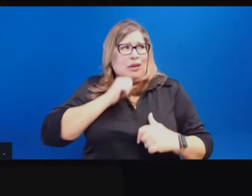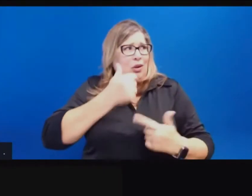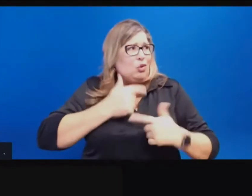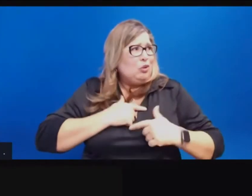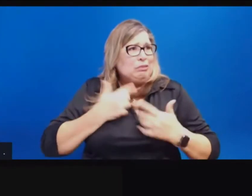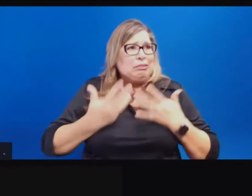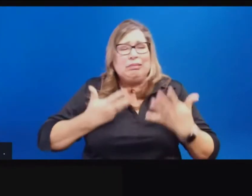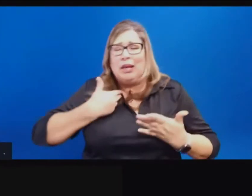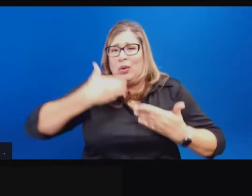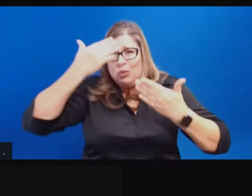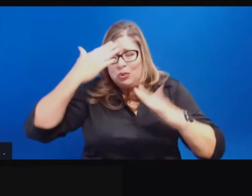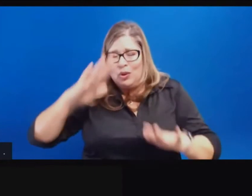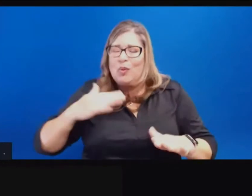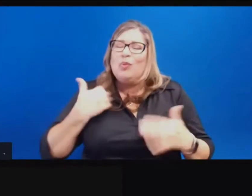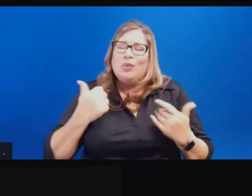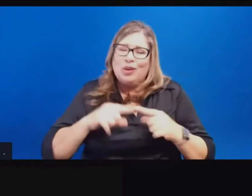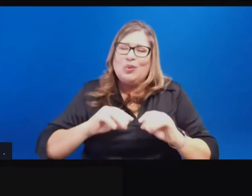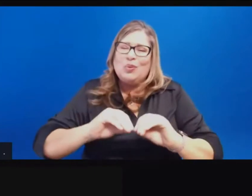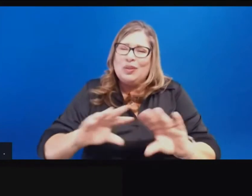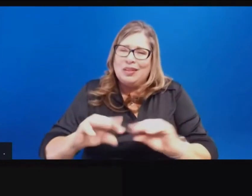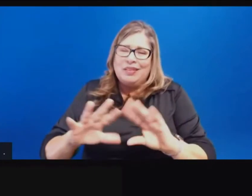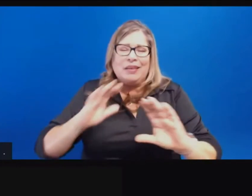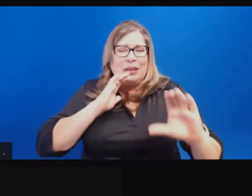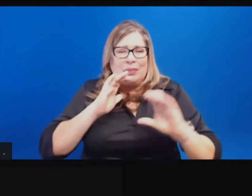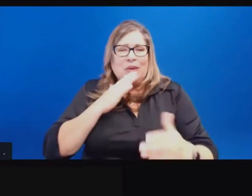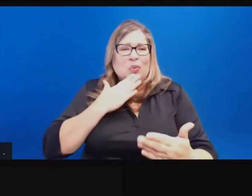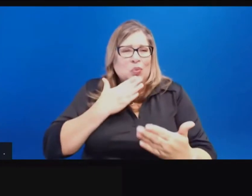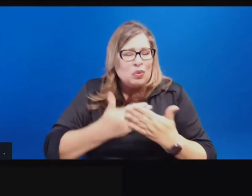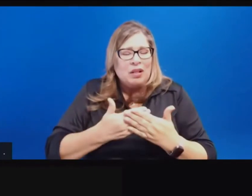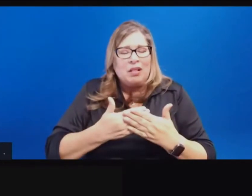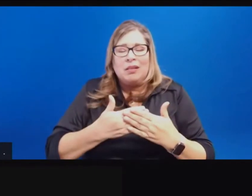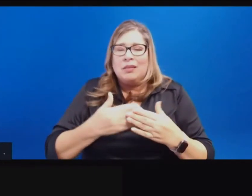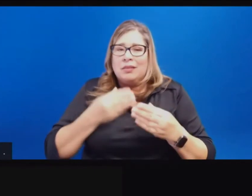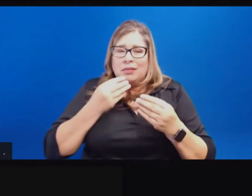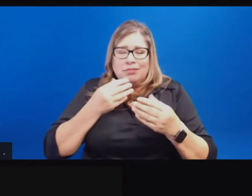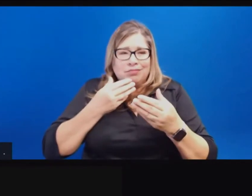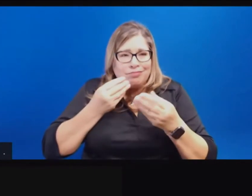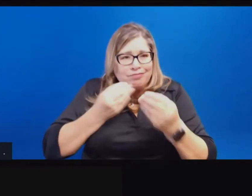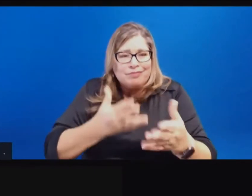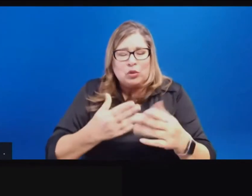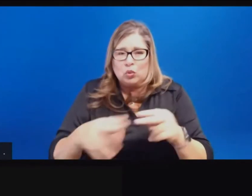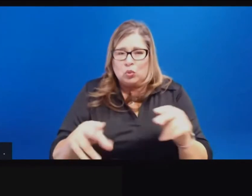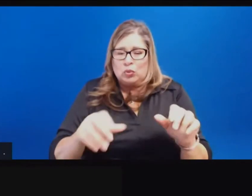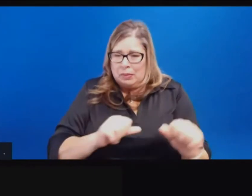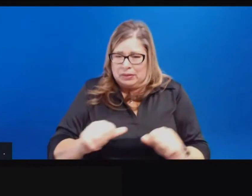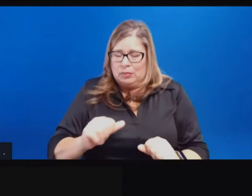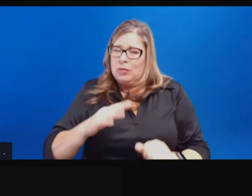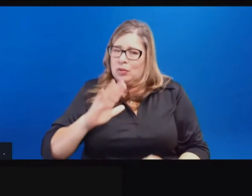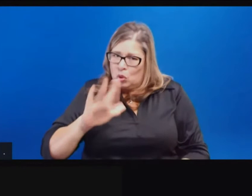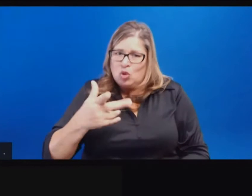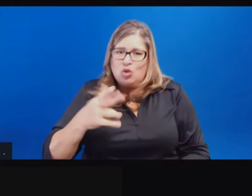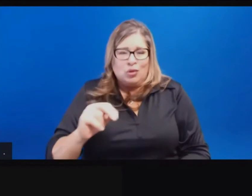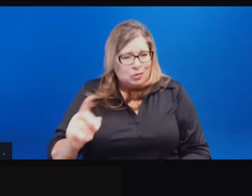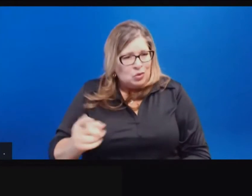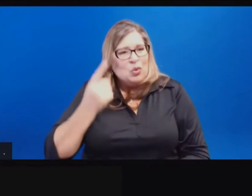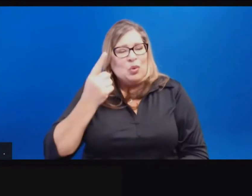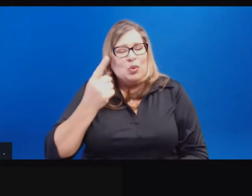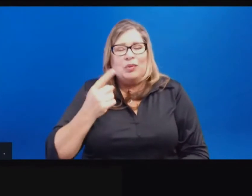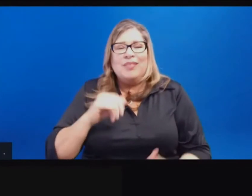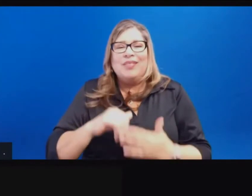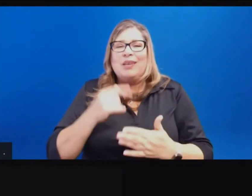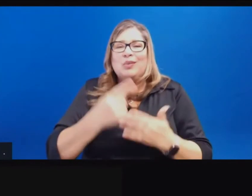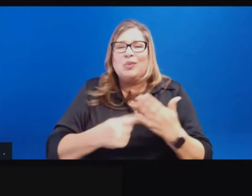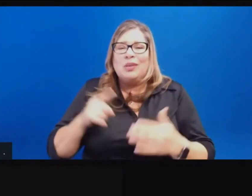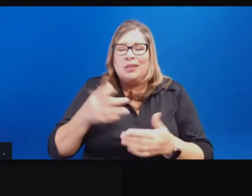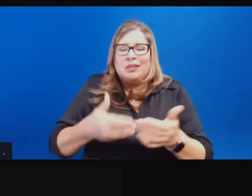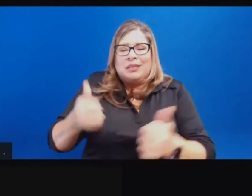as possible. I think there's a real opportunity through the work that Secretary Richardson's leading to make sure that simple, clear sense of